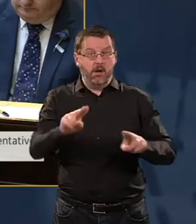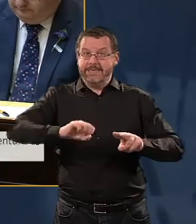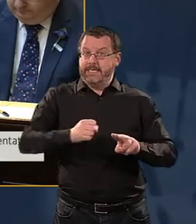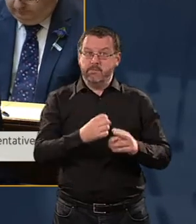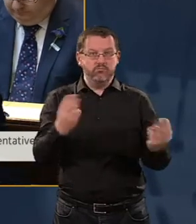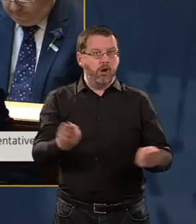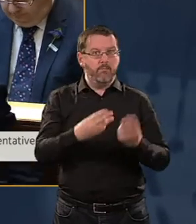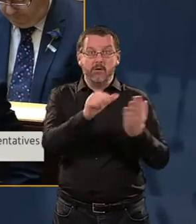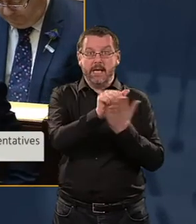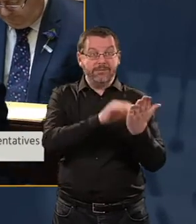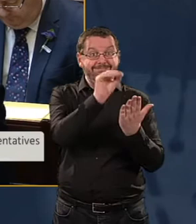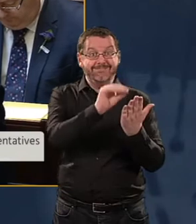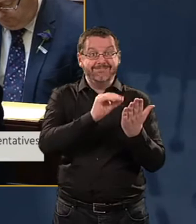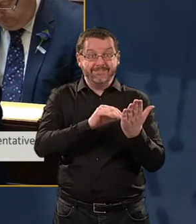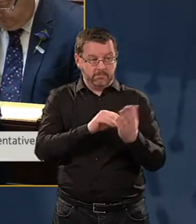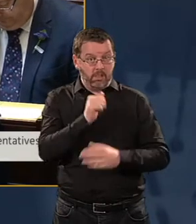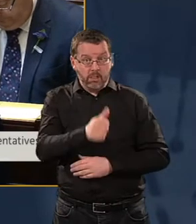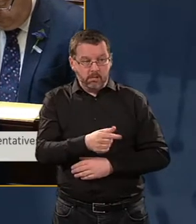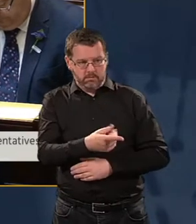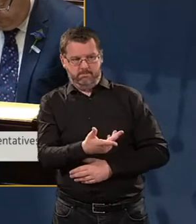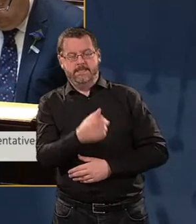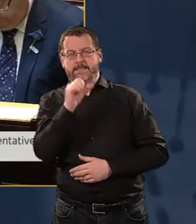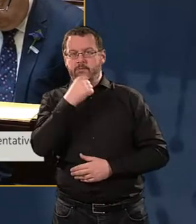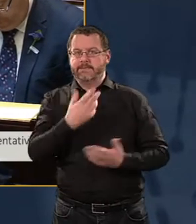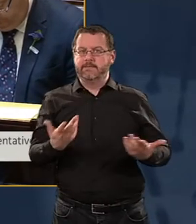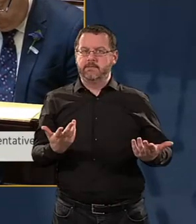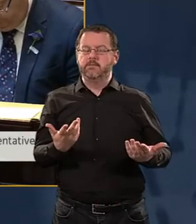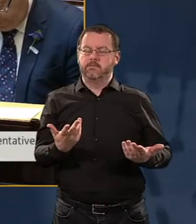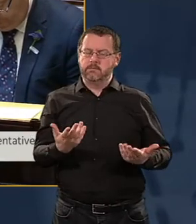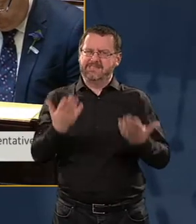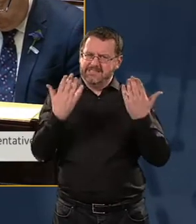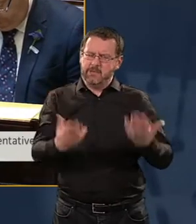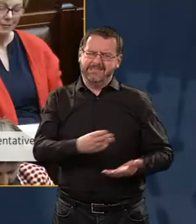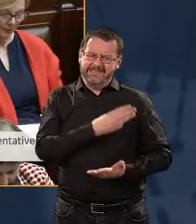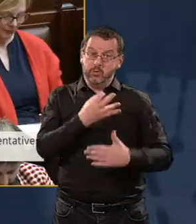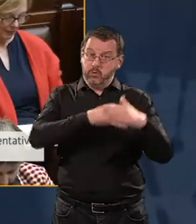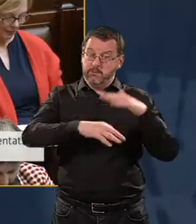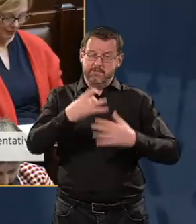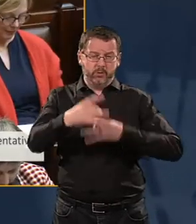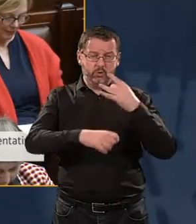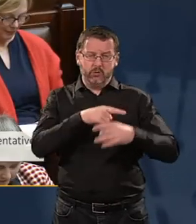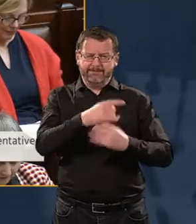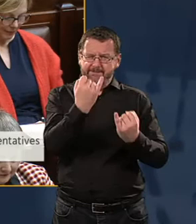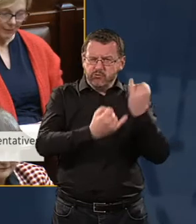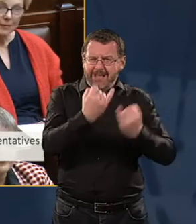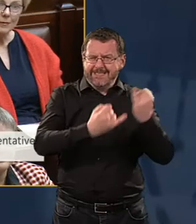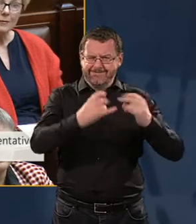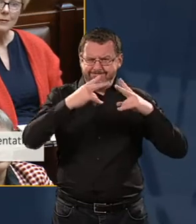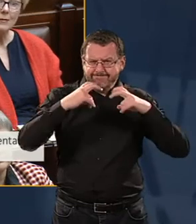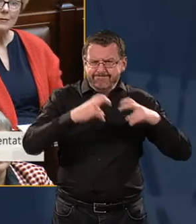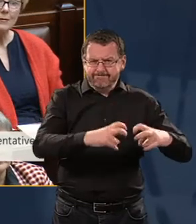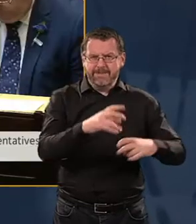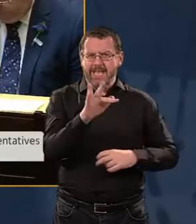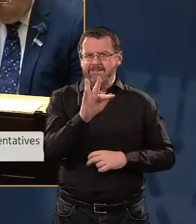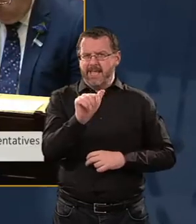serious. So Taoiseach, I would ask that the Government would ensure that such a forensic audit of the FAI finances would be organised,